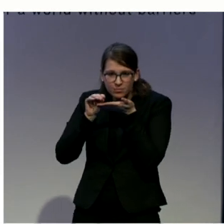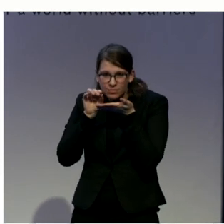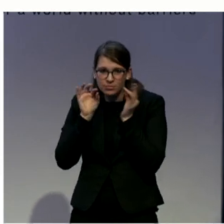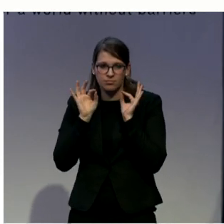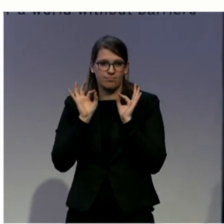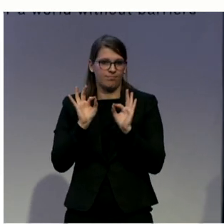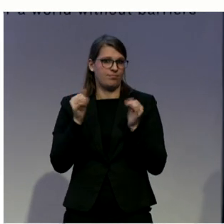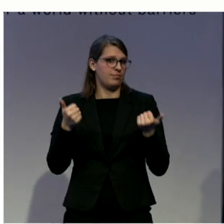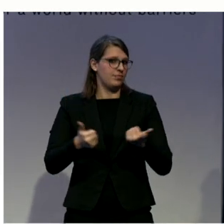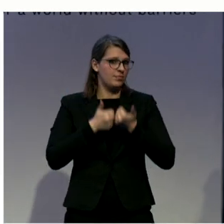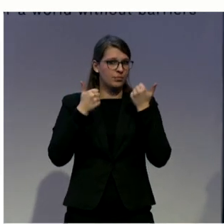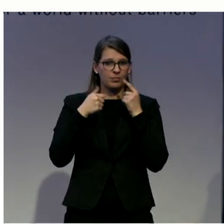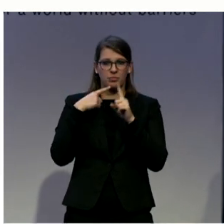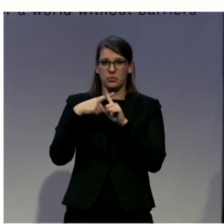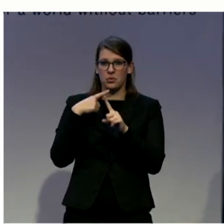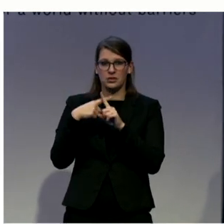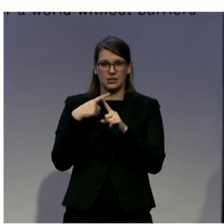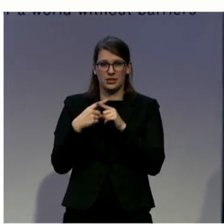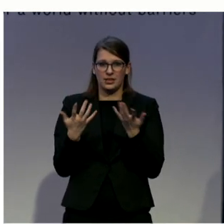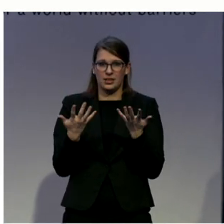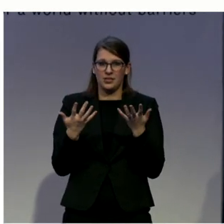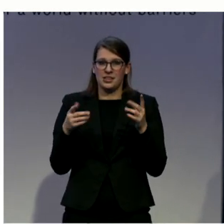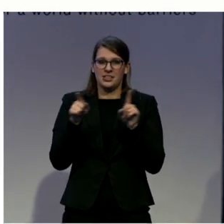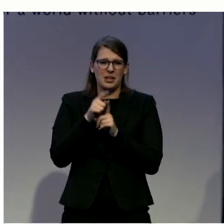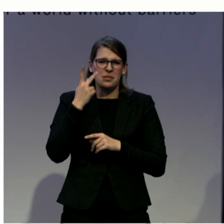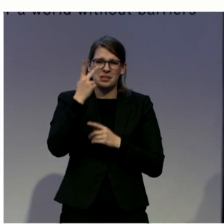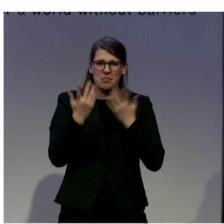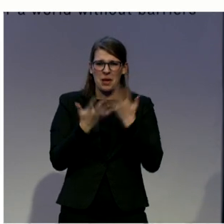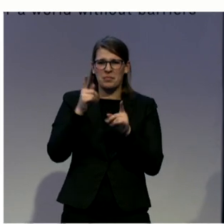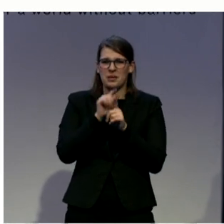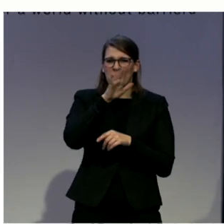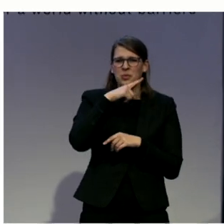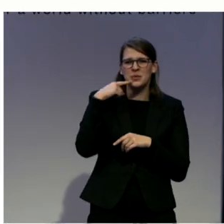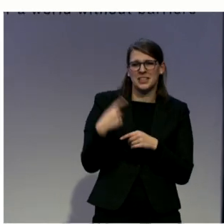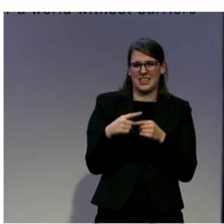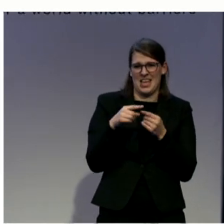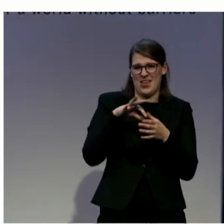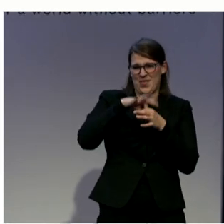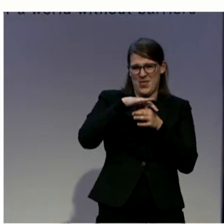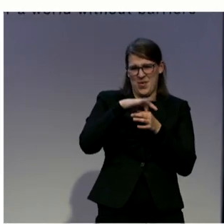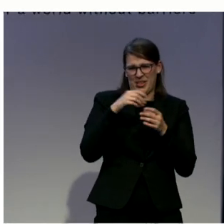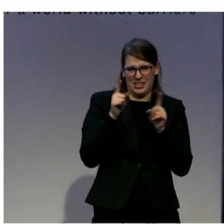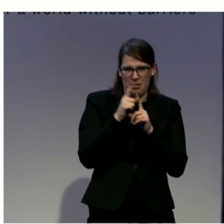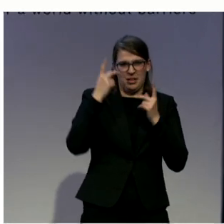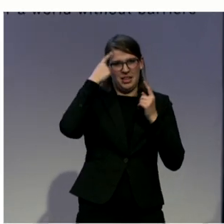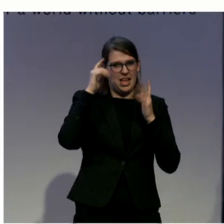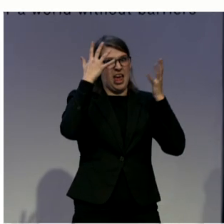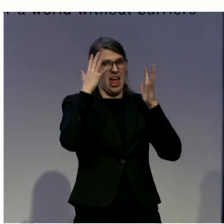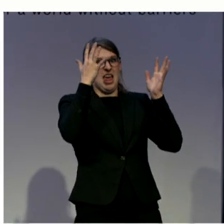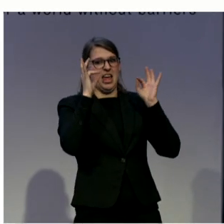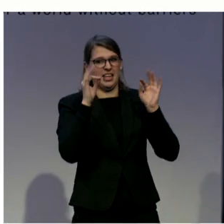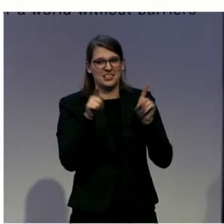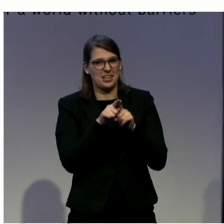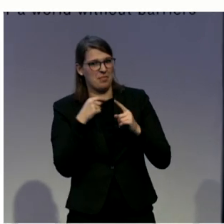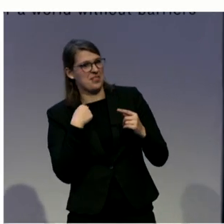election. When you see 97% of people approving something, you kind of think, is this for real? But it